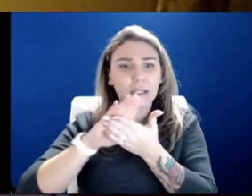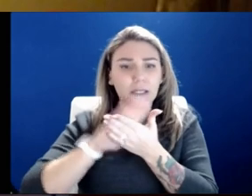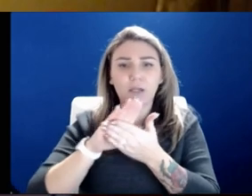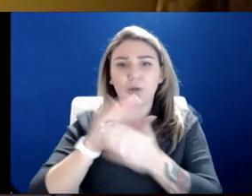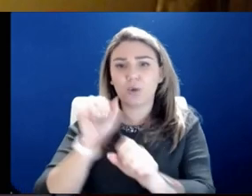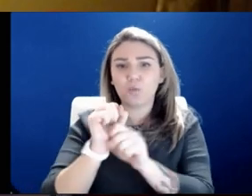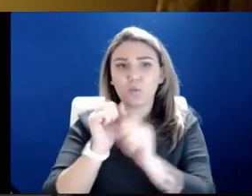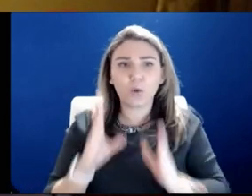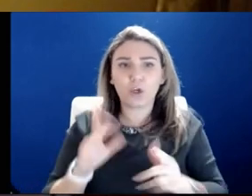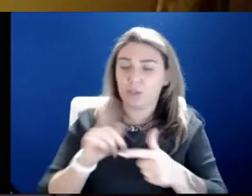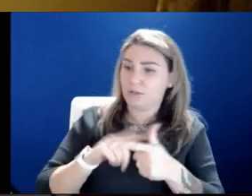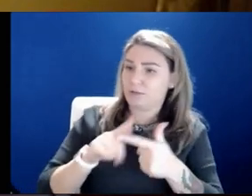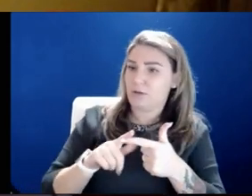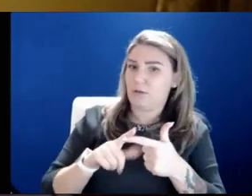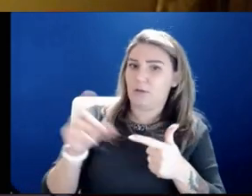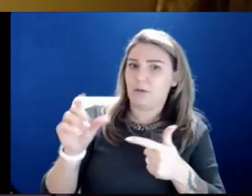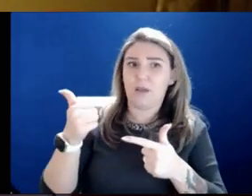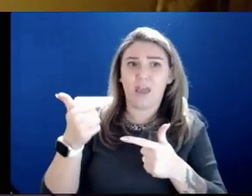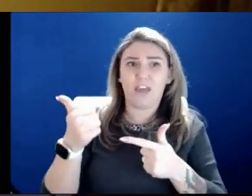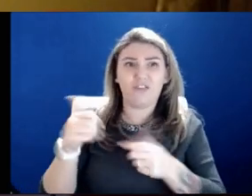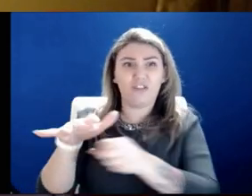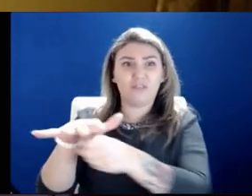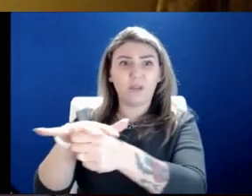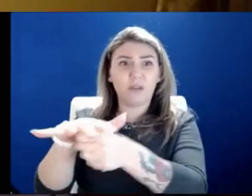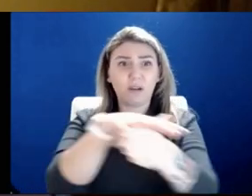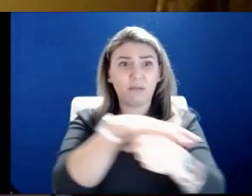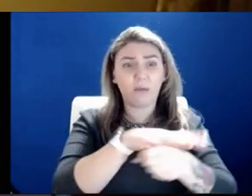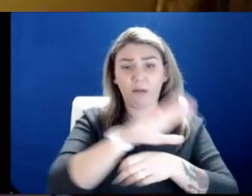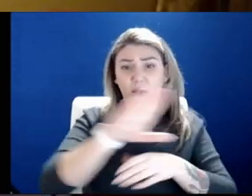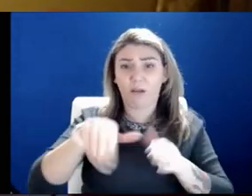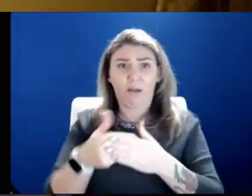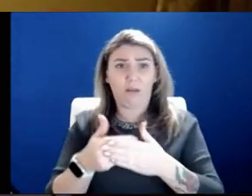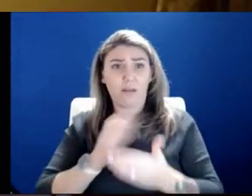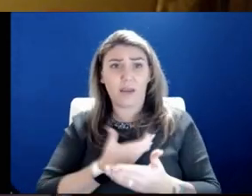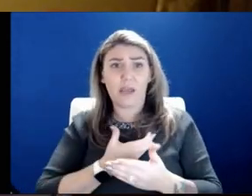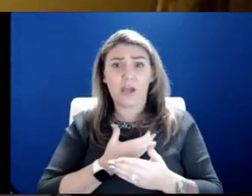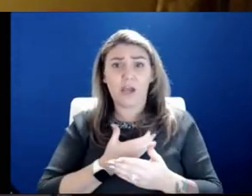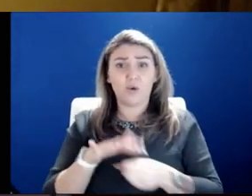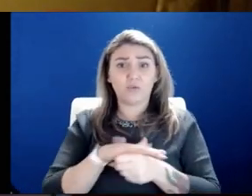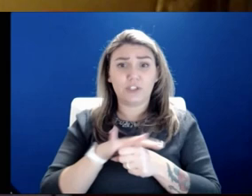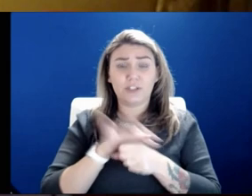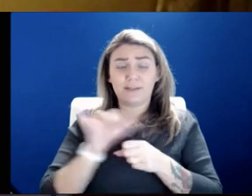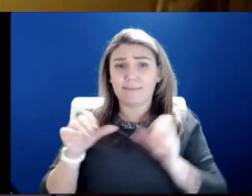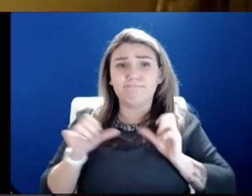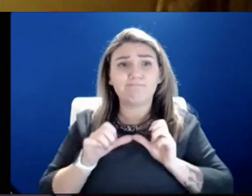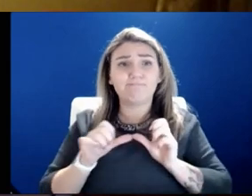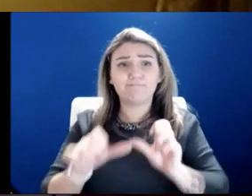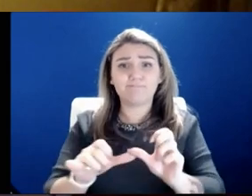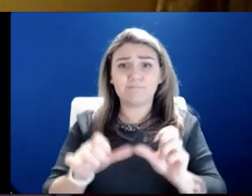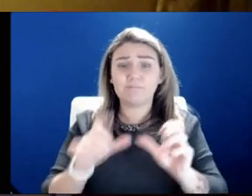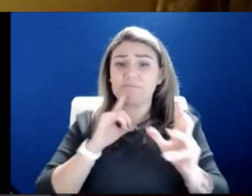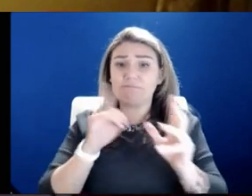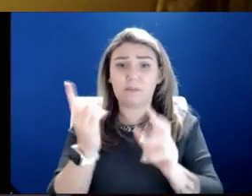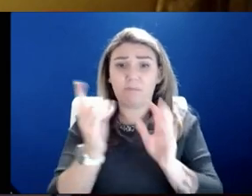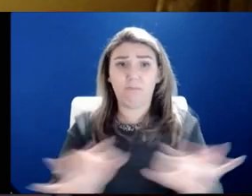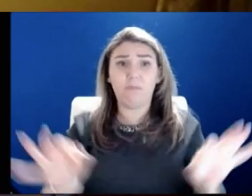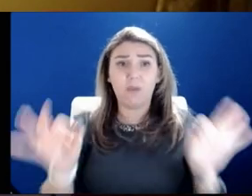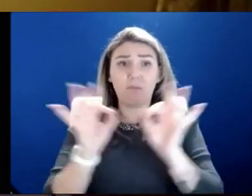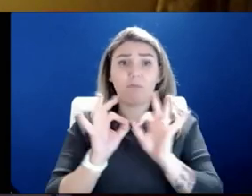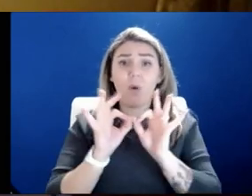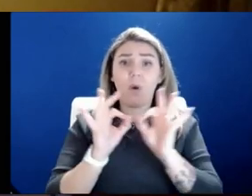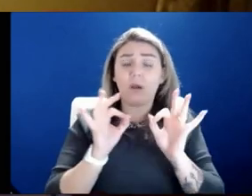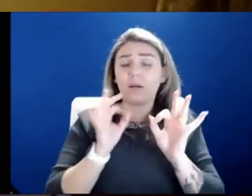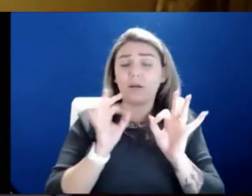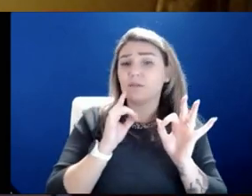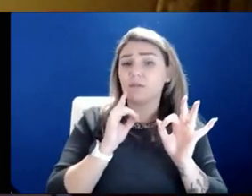then you look to that in every jurisdiction around our region. That's why this continues to be something that's important. so, you know, what